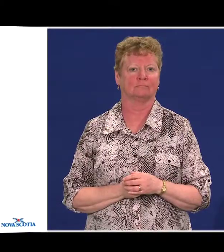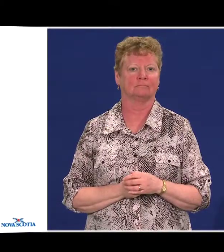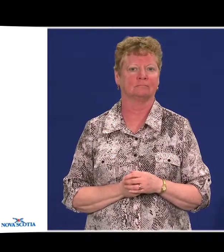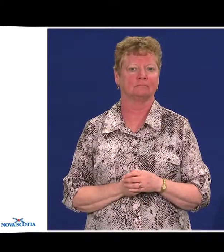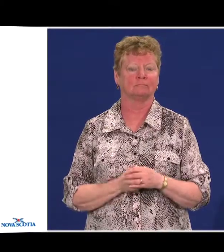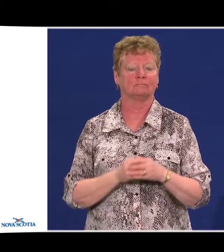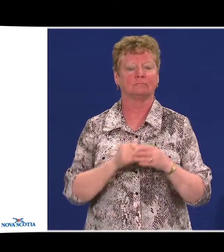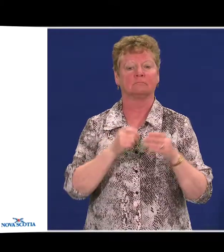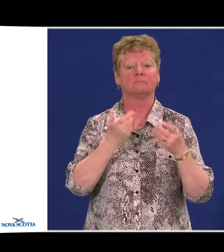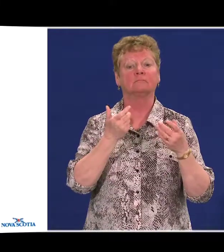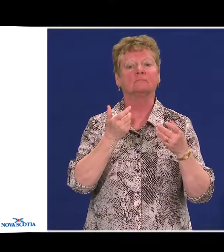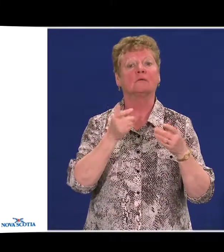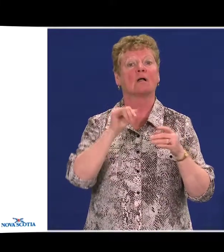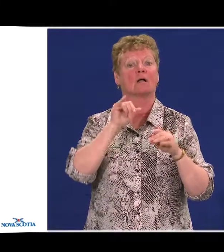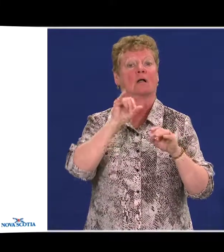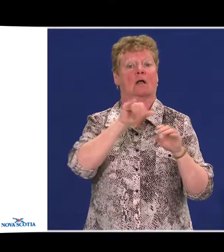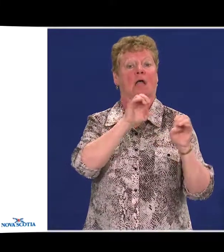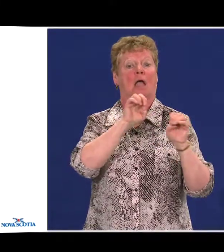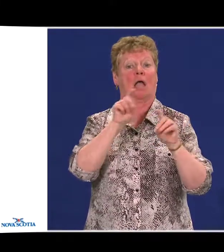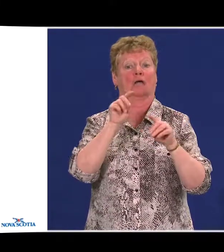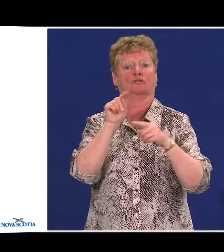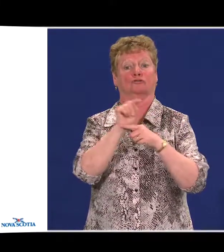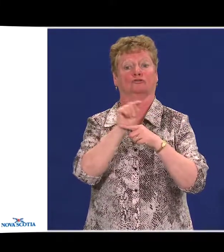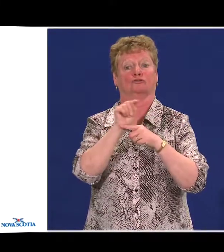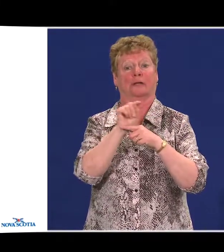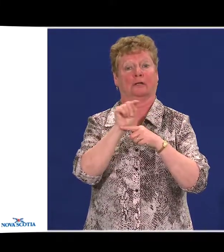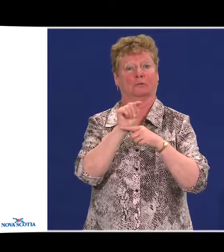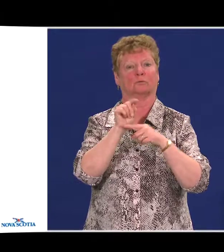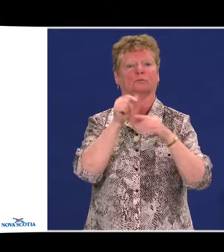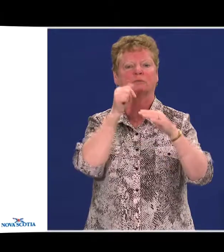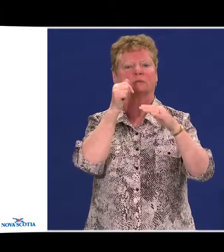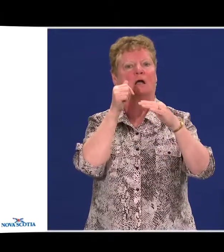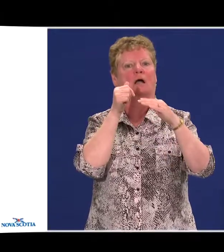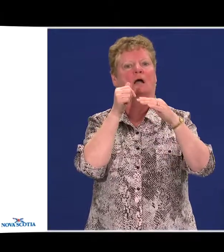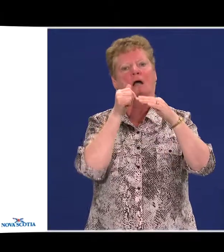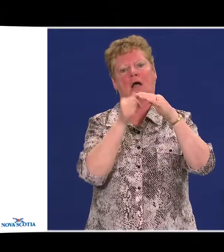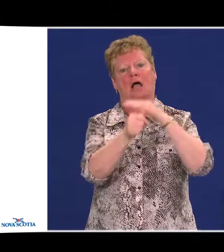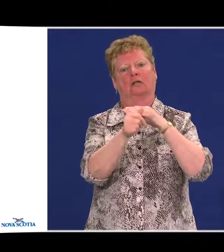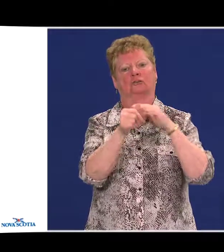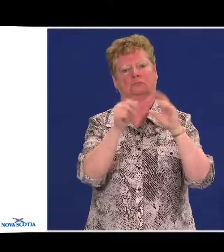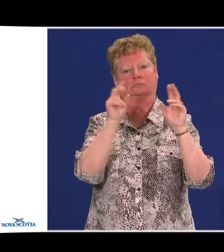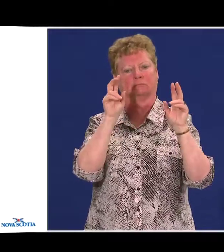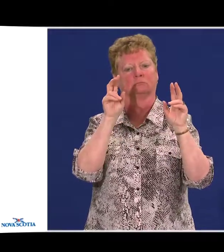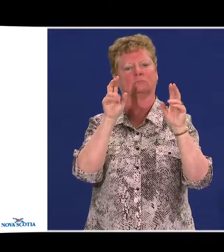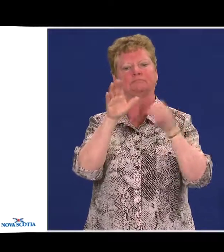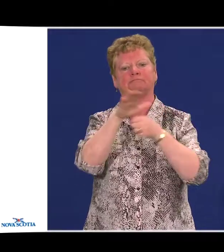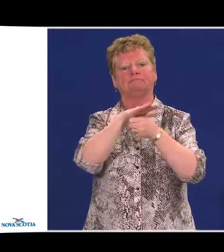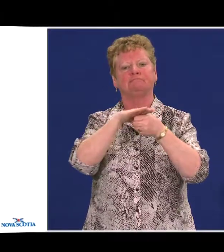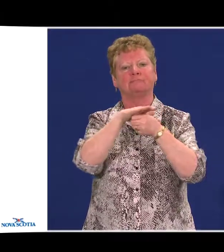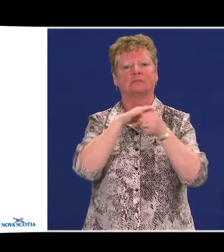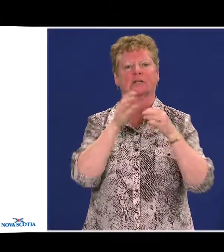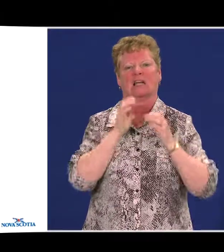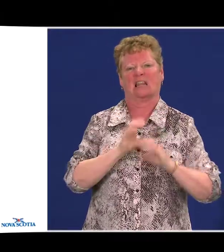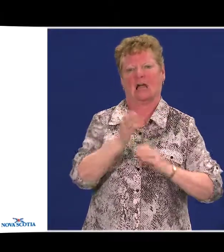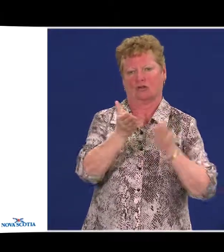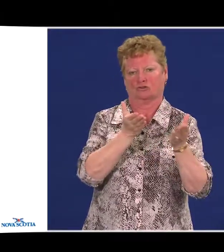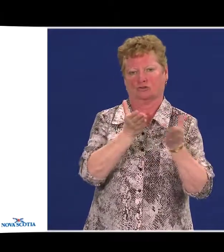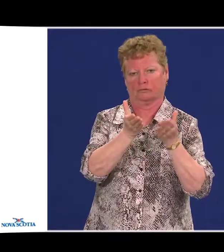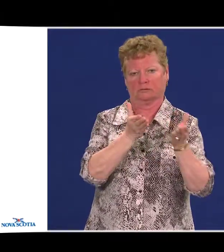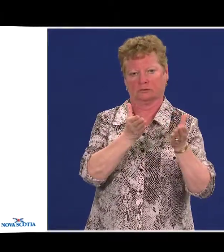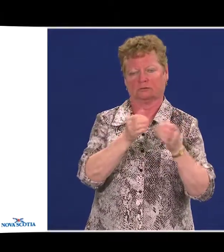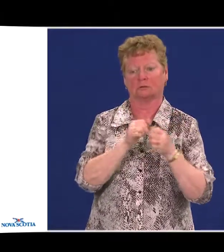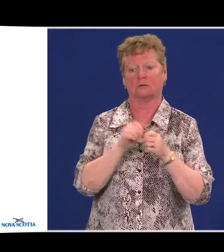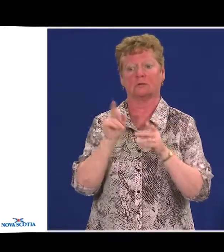Education and training was originally captured under the focus area of client service. Participants in the